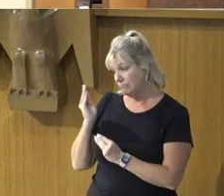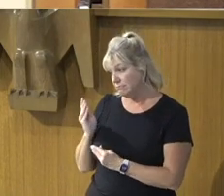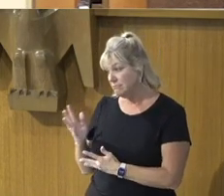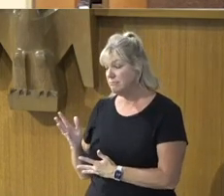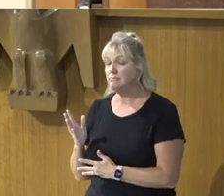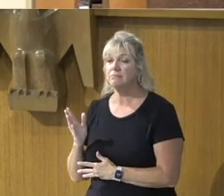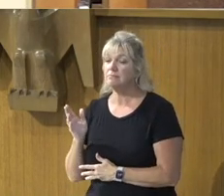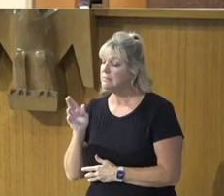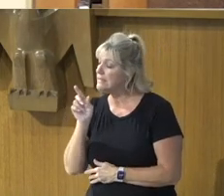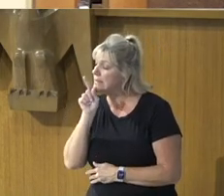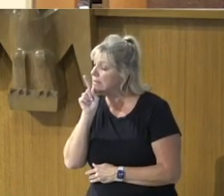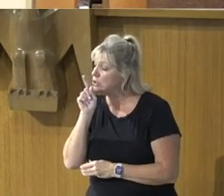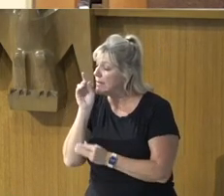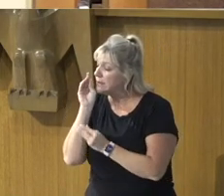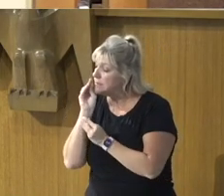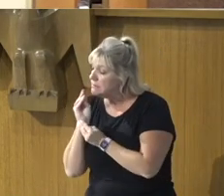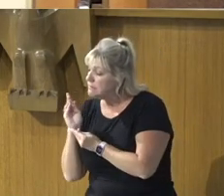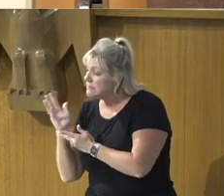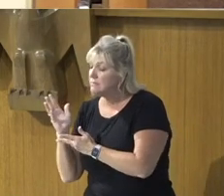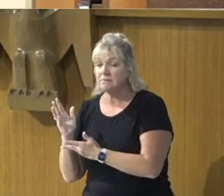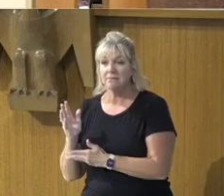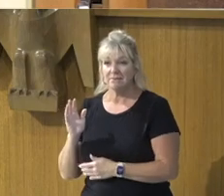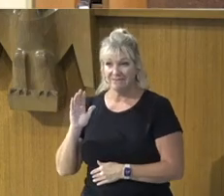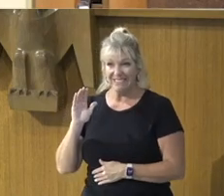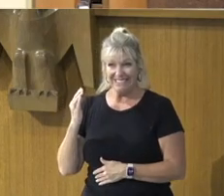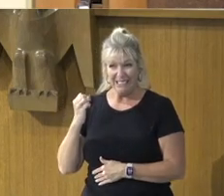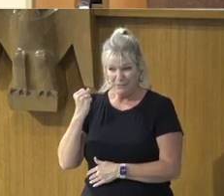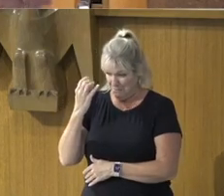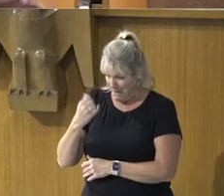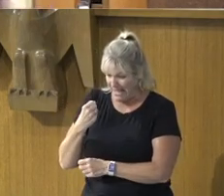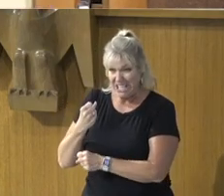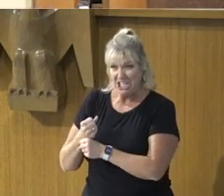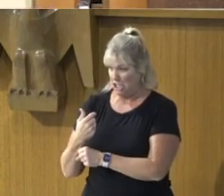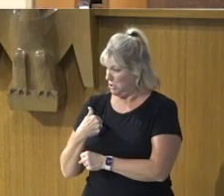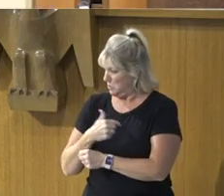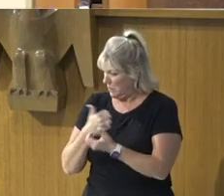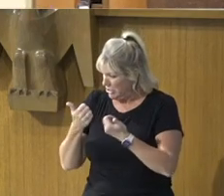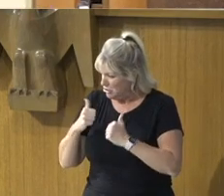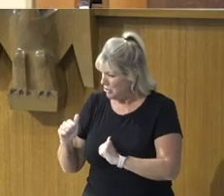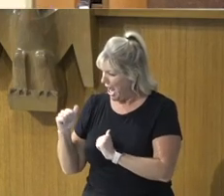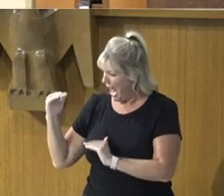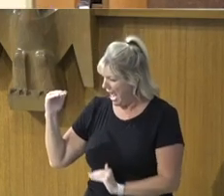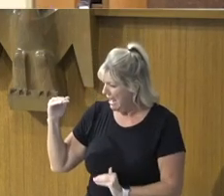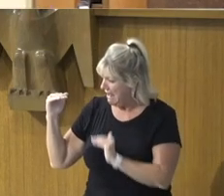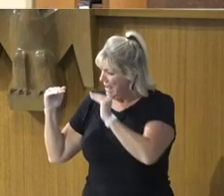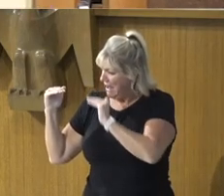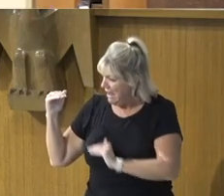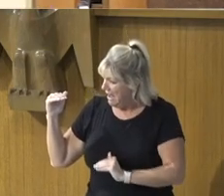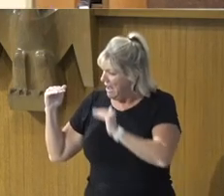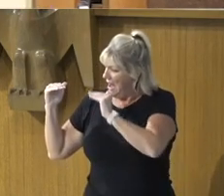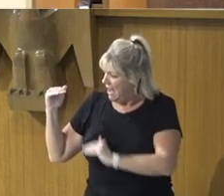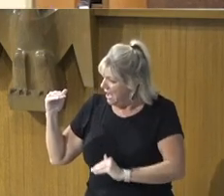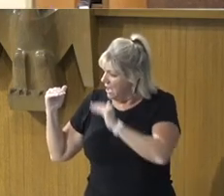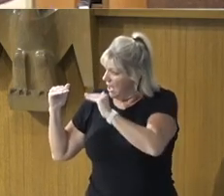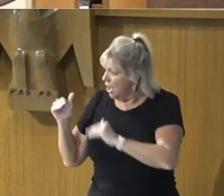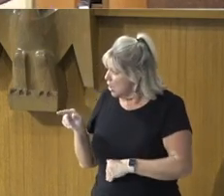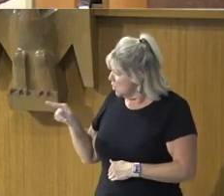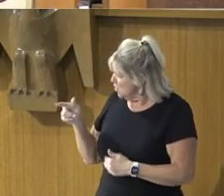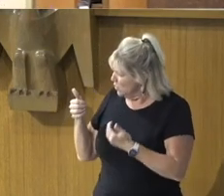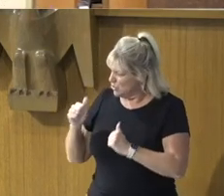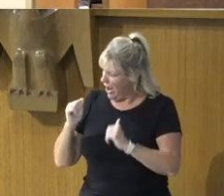It seems that all these years, When we've been trying to, Just keep up with you, You've only been trying, To keep up with me,